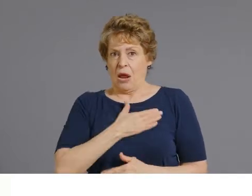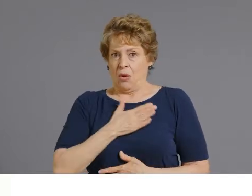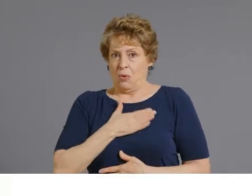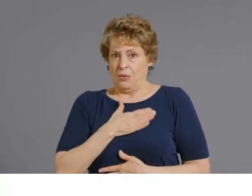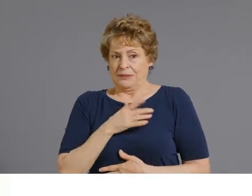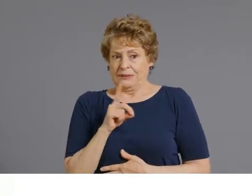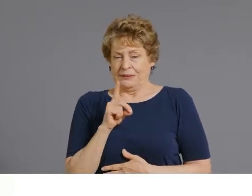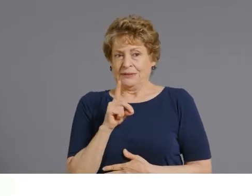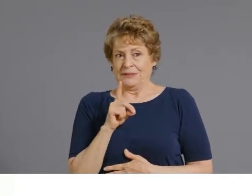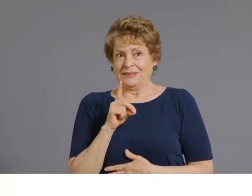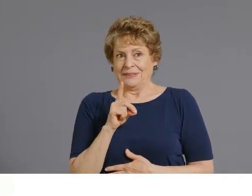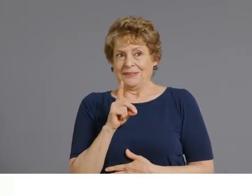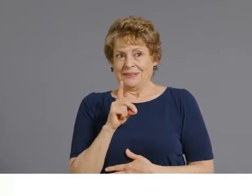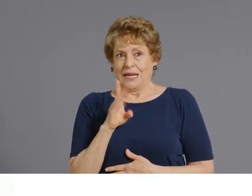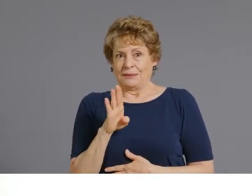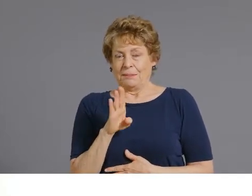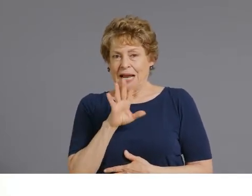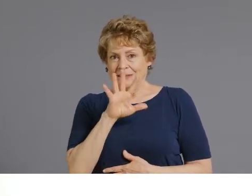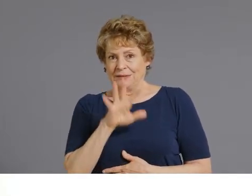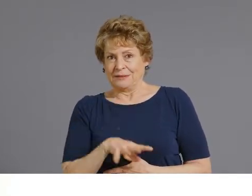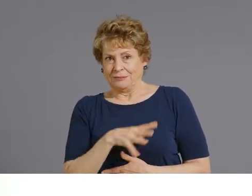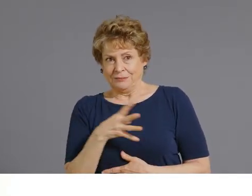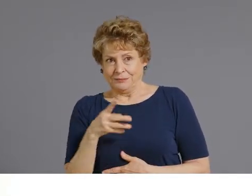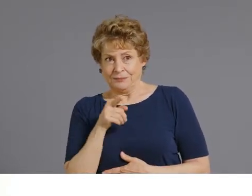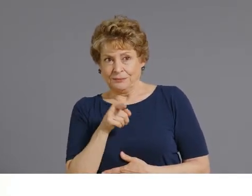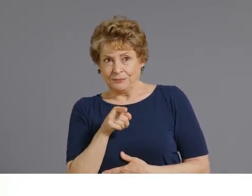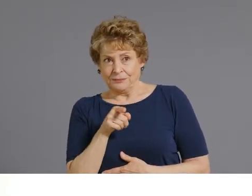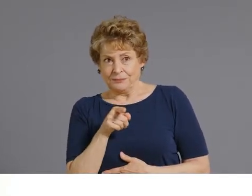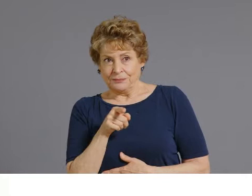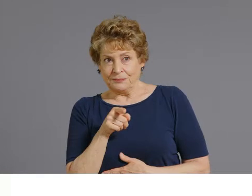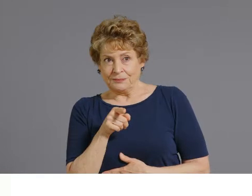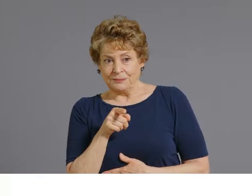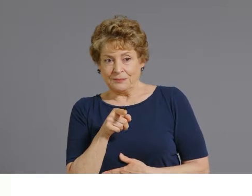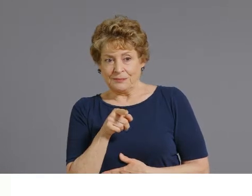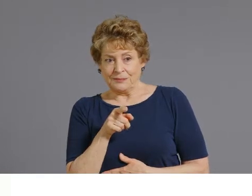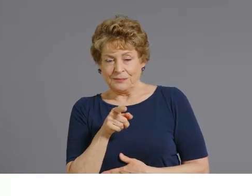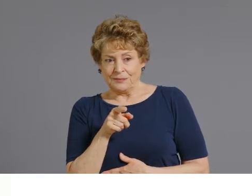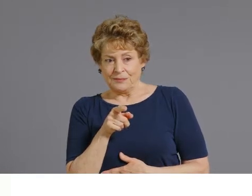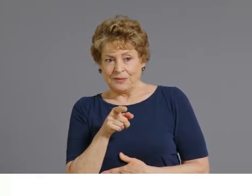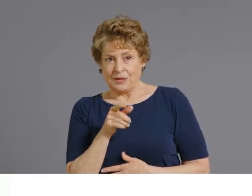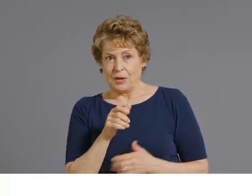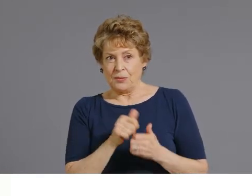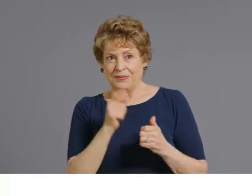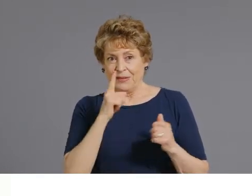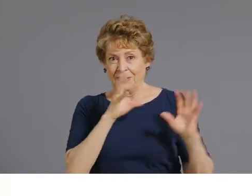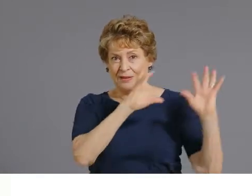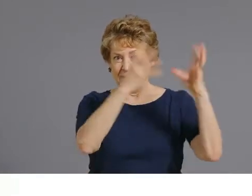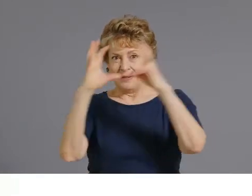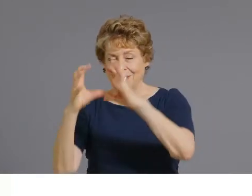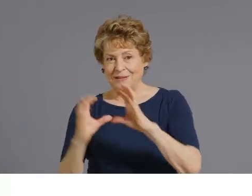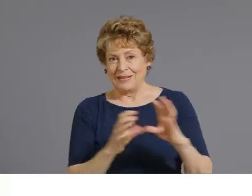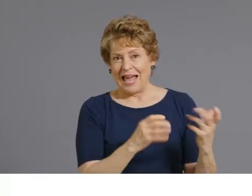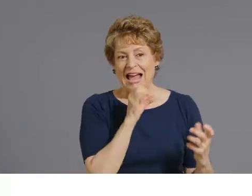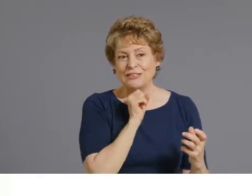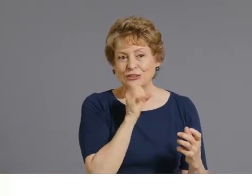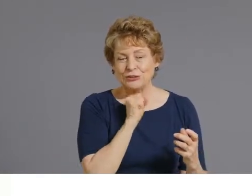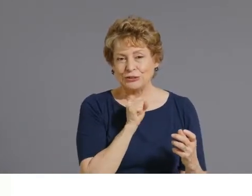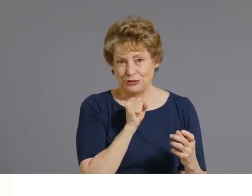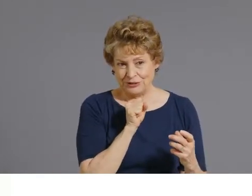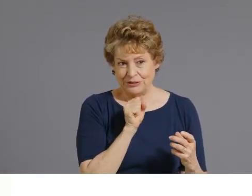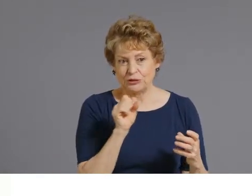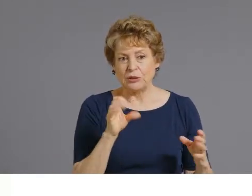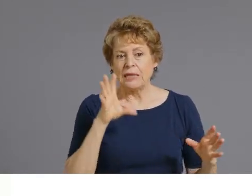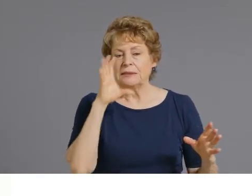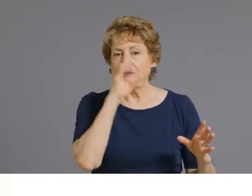the vaccine coverage by age. Just so everyone's aware, we estimate a population of about 7.2